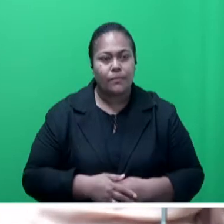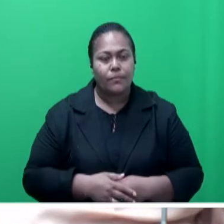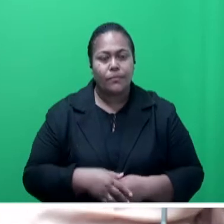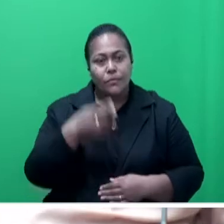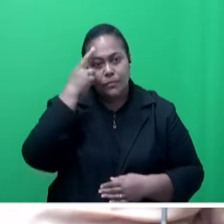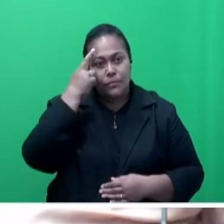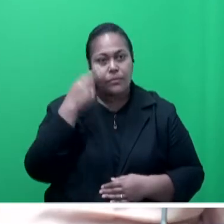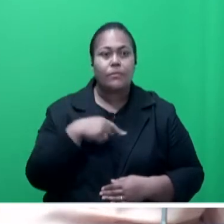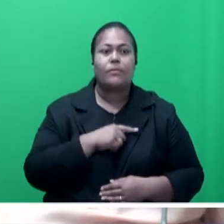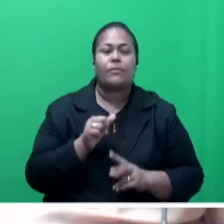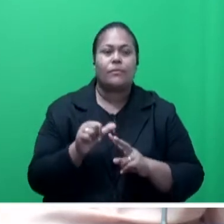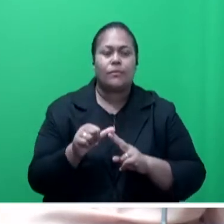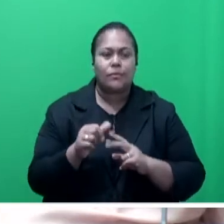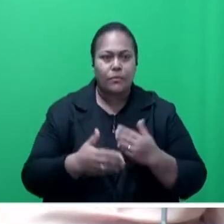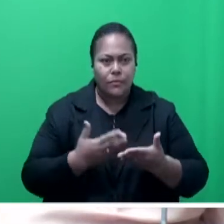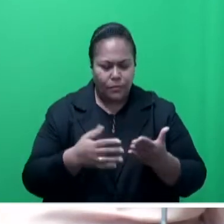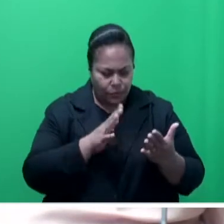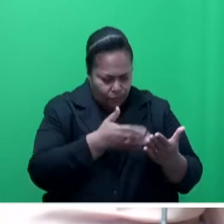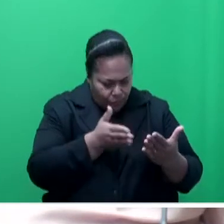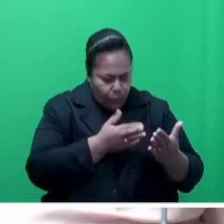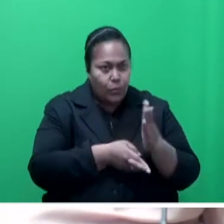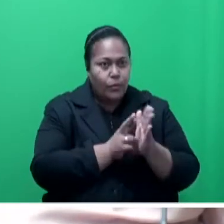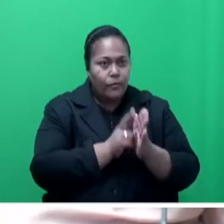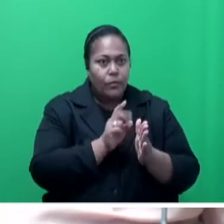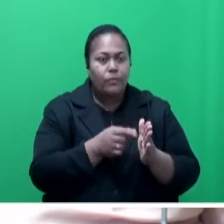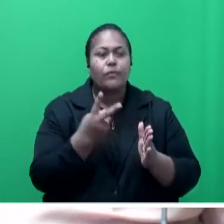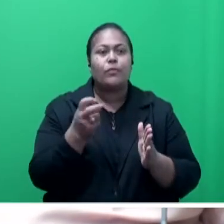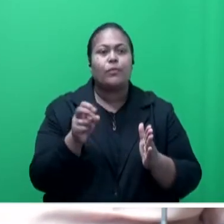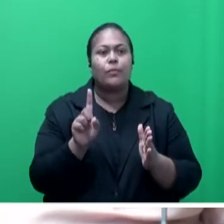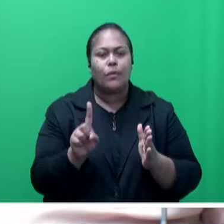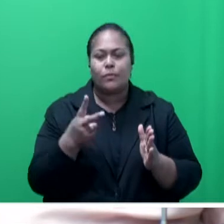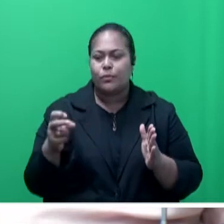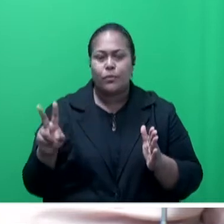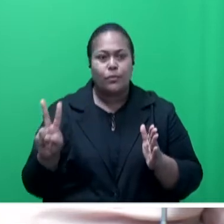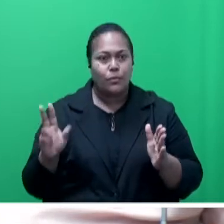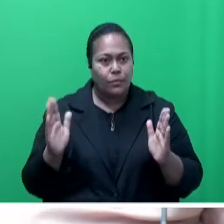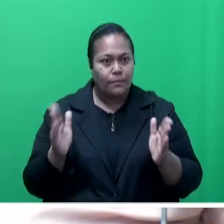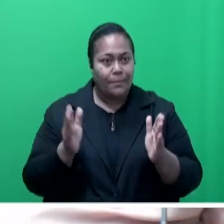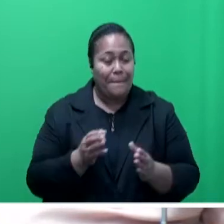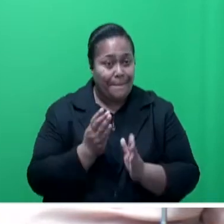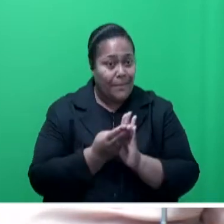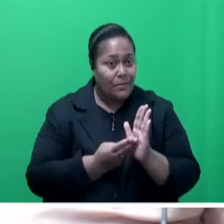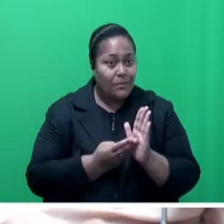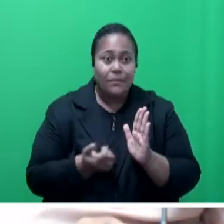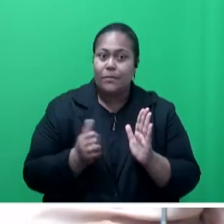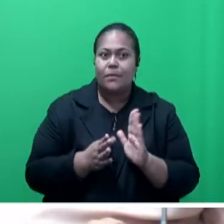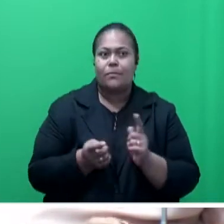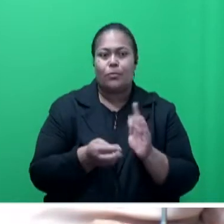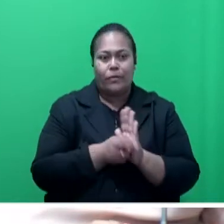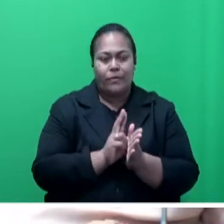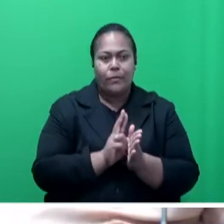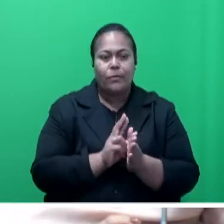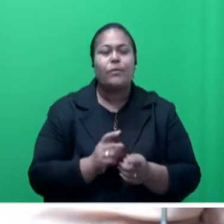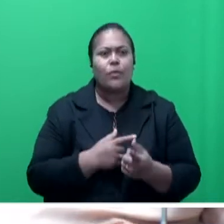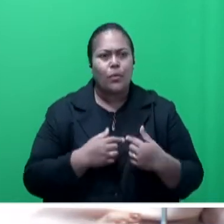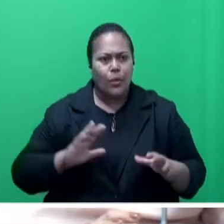we have also carried out various revisions to the 2021-2022 budget, sir. As highlighted, we have reduced or zero